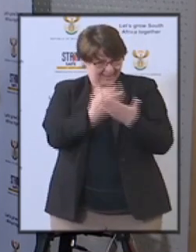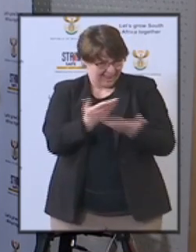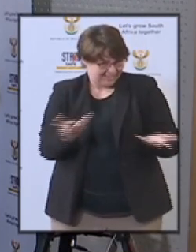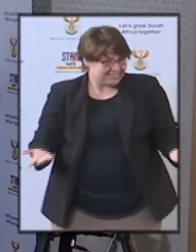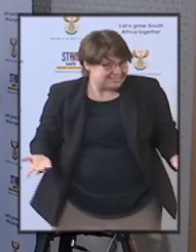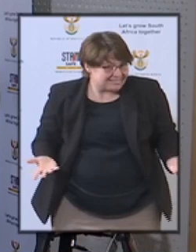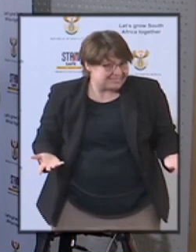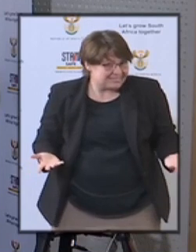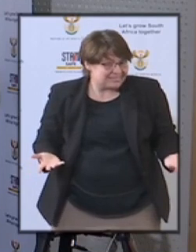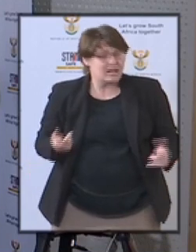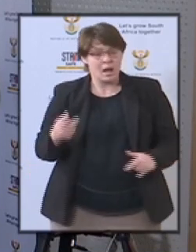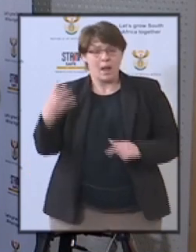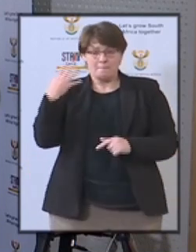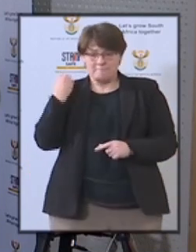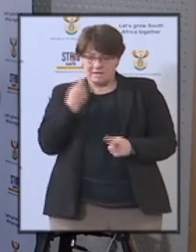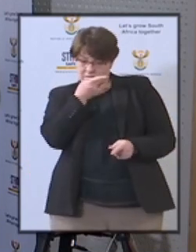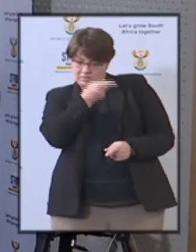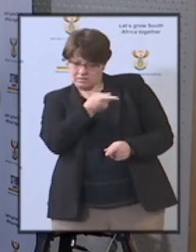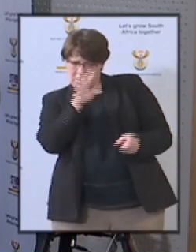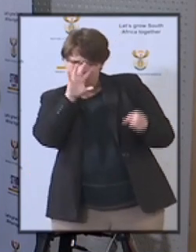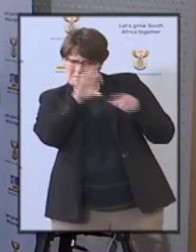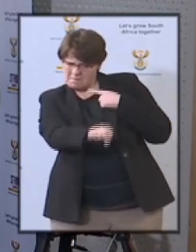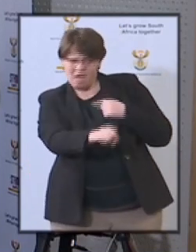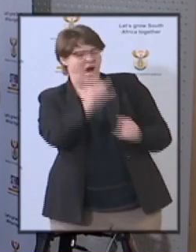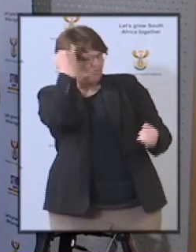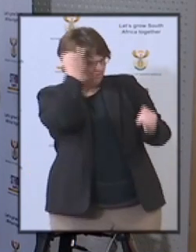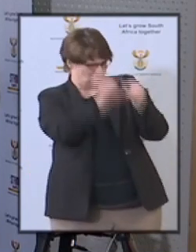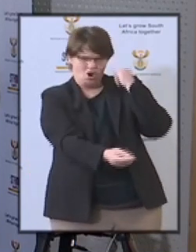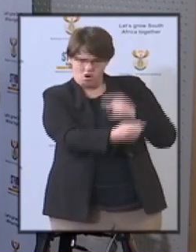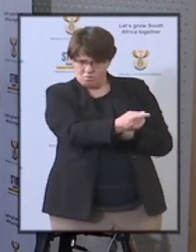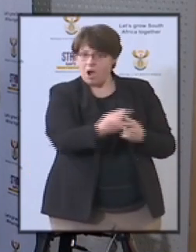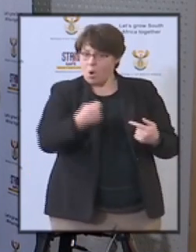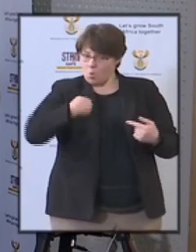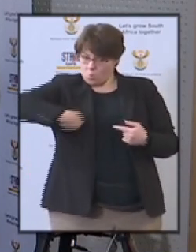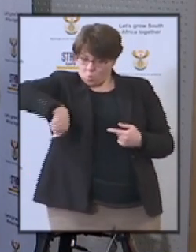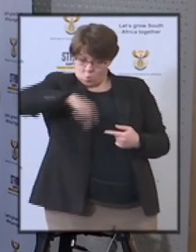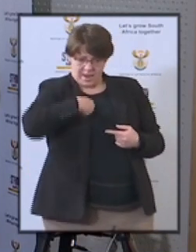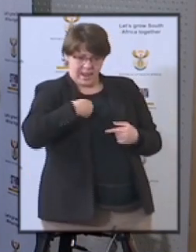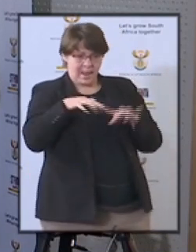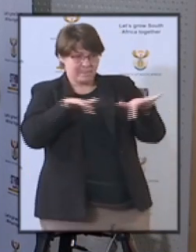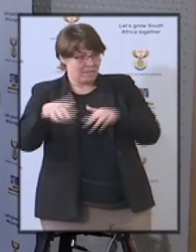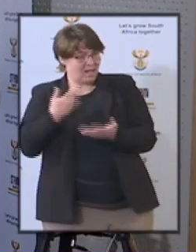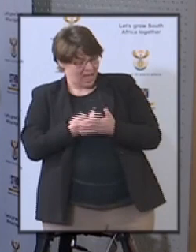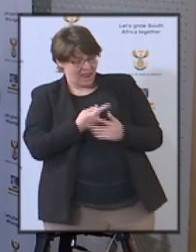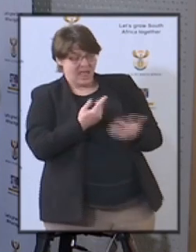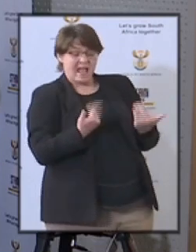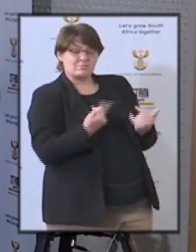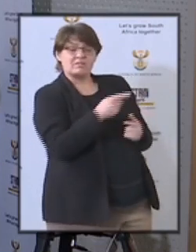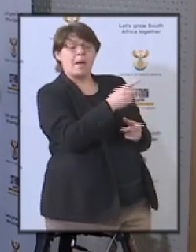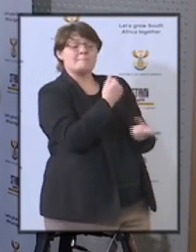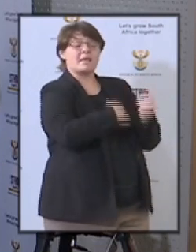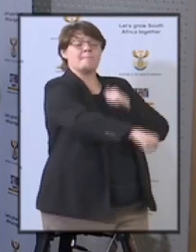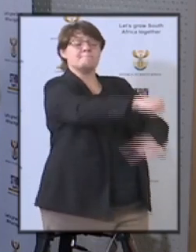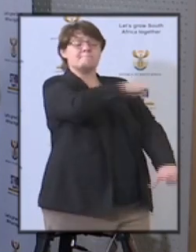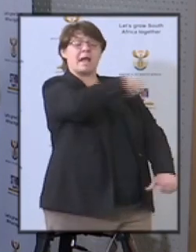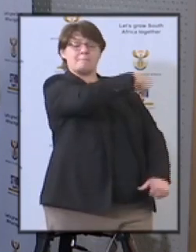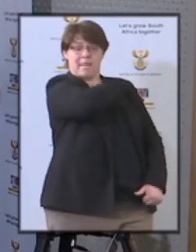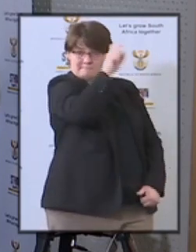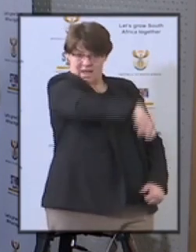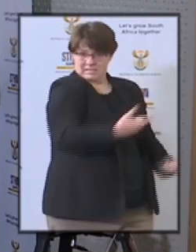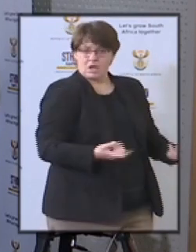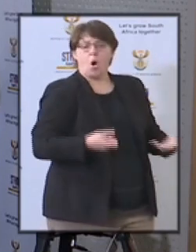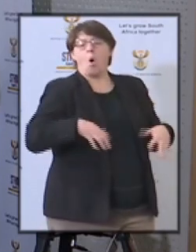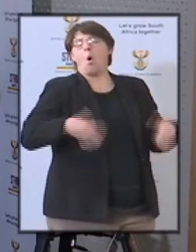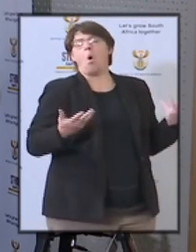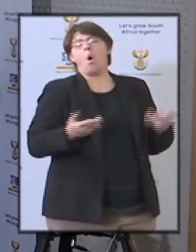ministers are found to have acted unduly can we expect that they will be asked to pay the monies or they just be